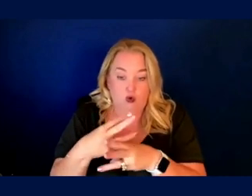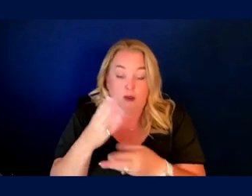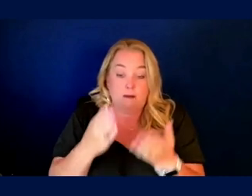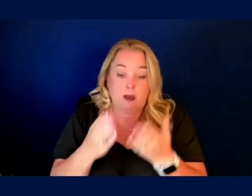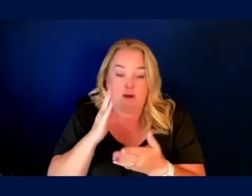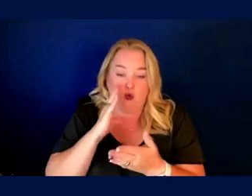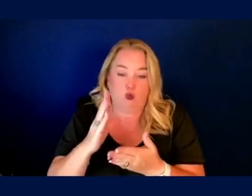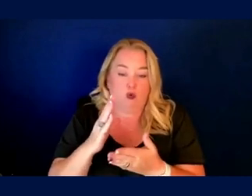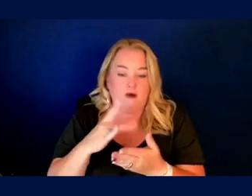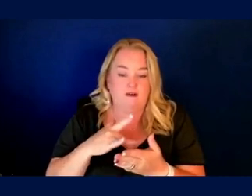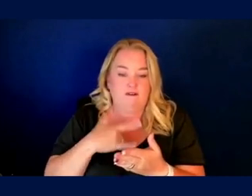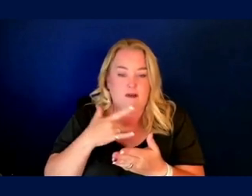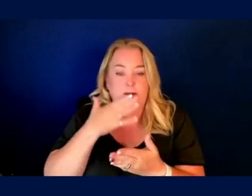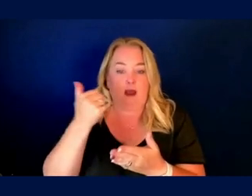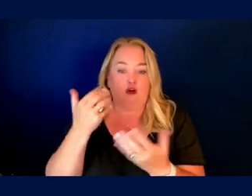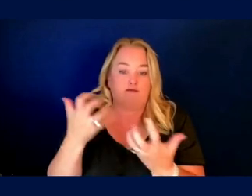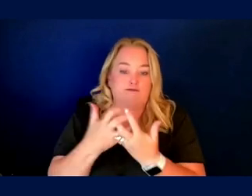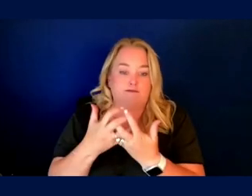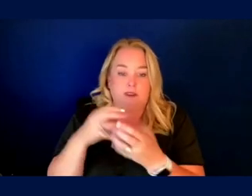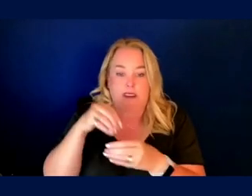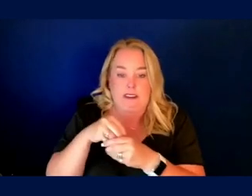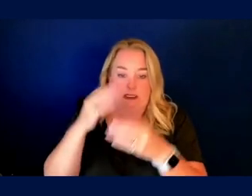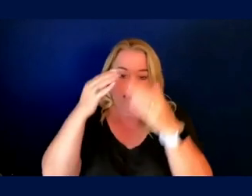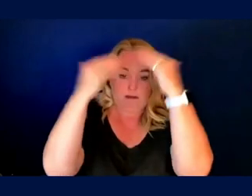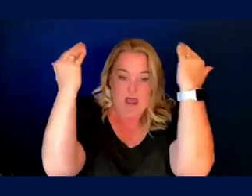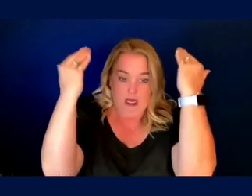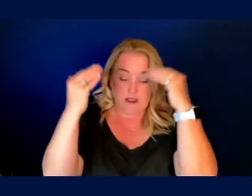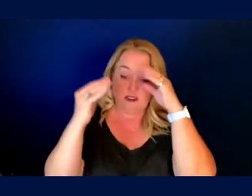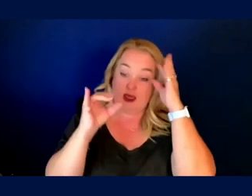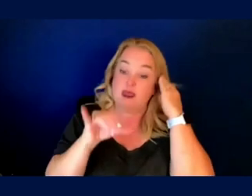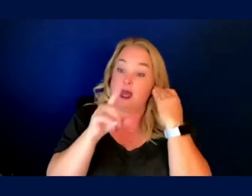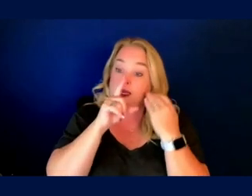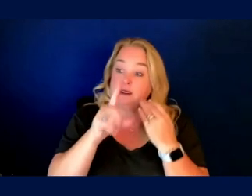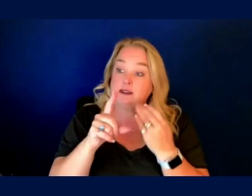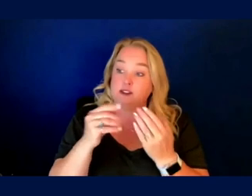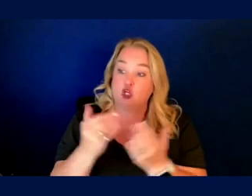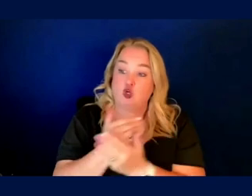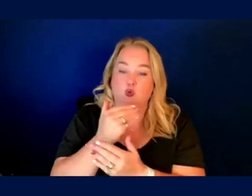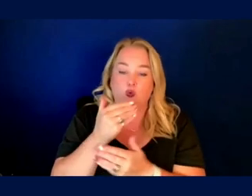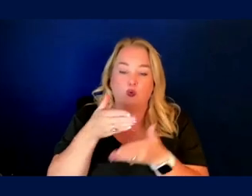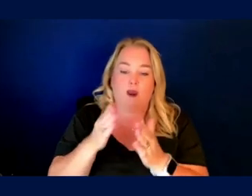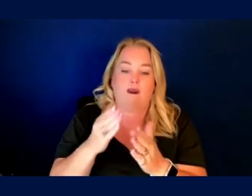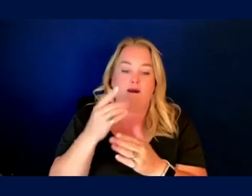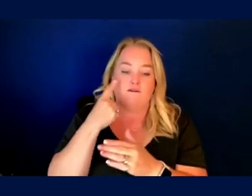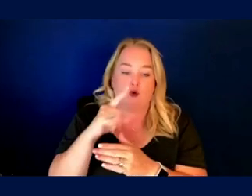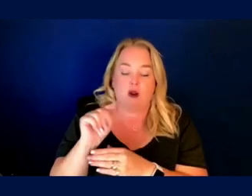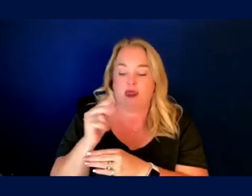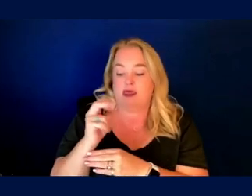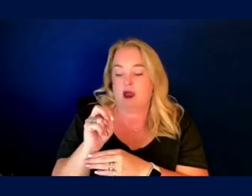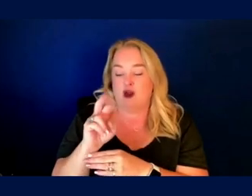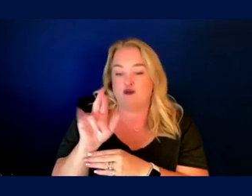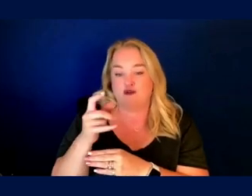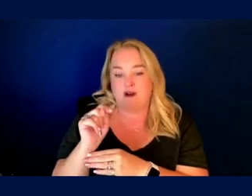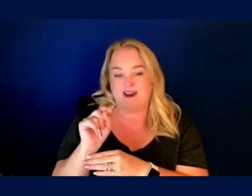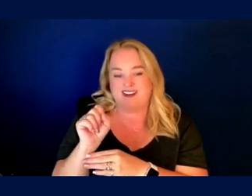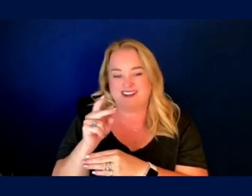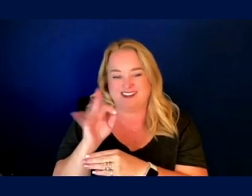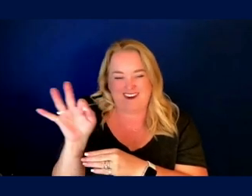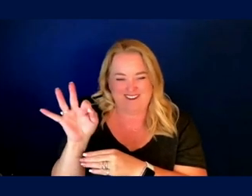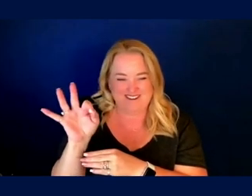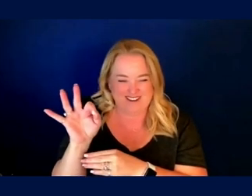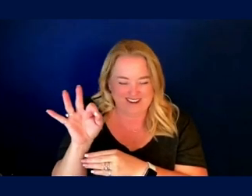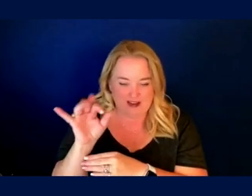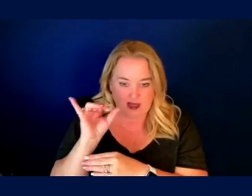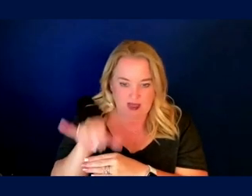environment of space. This would be a new form of the right stuff. We're now getting to the point when this hypothesis might be